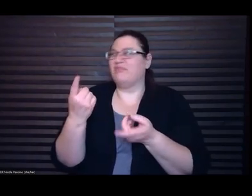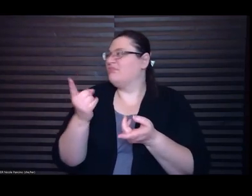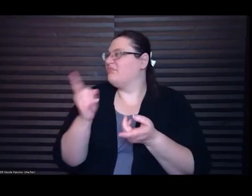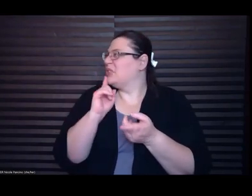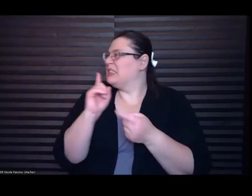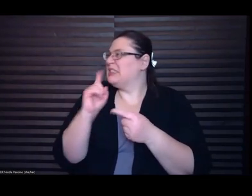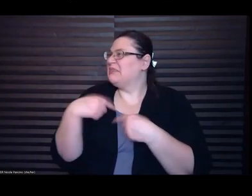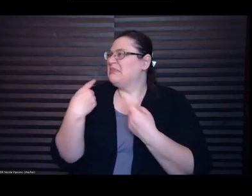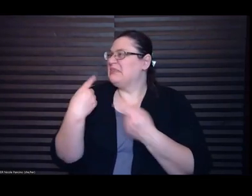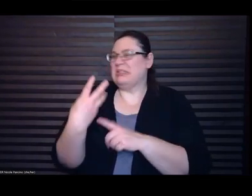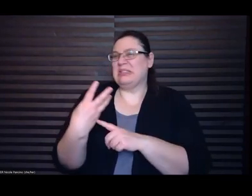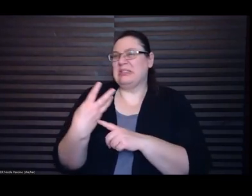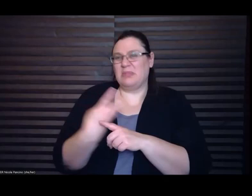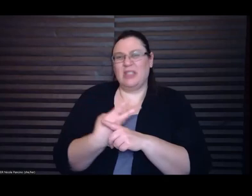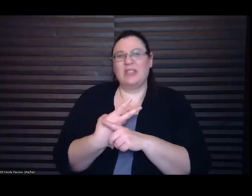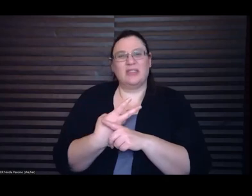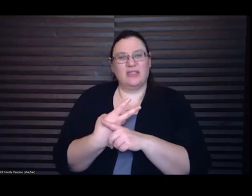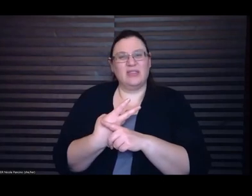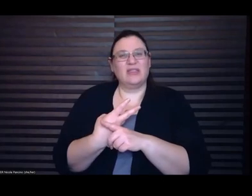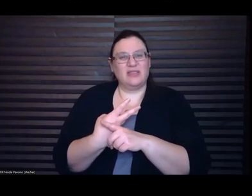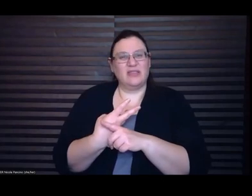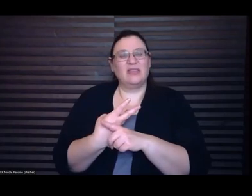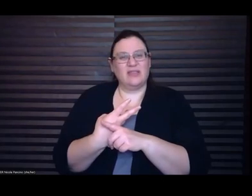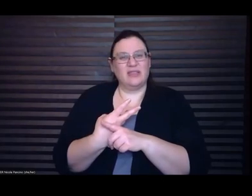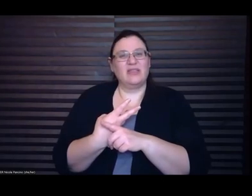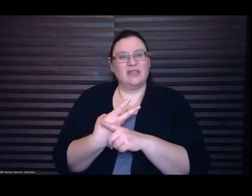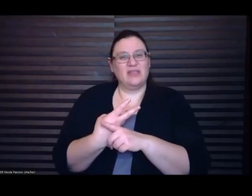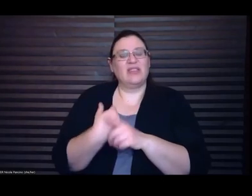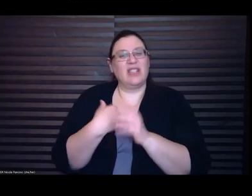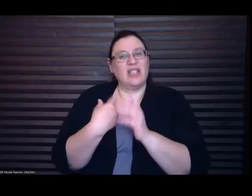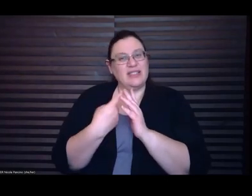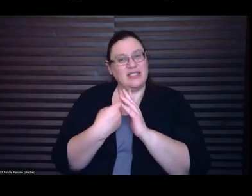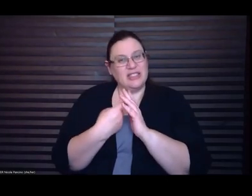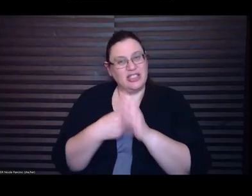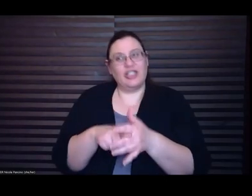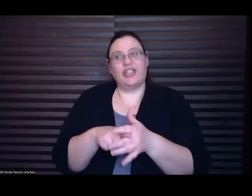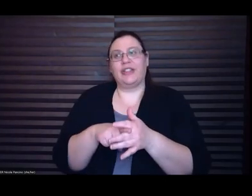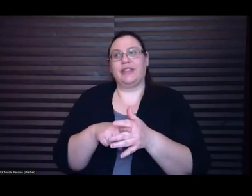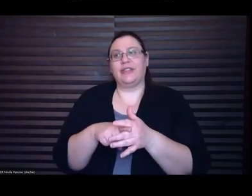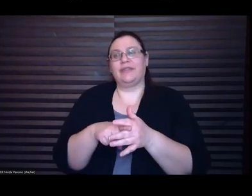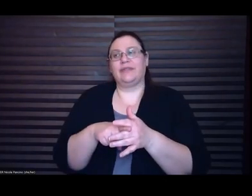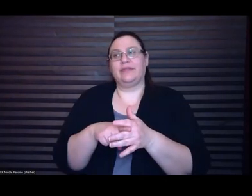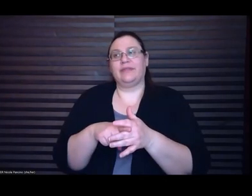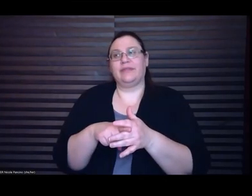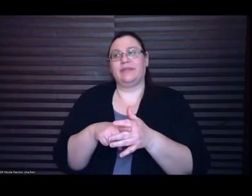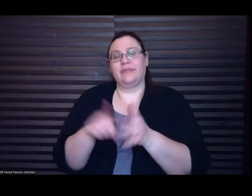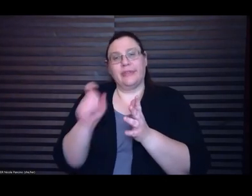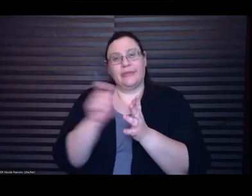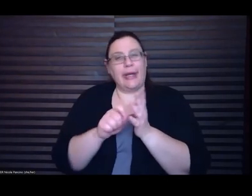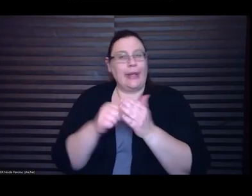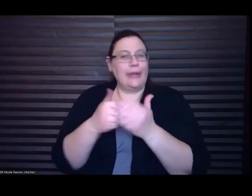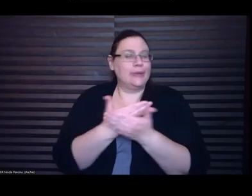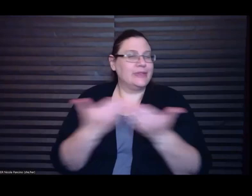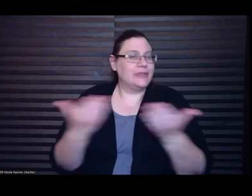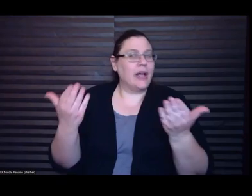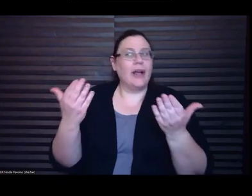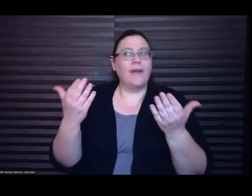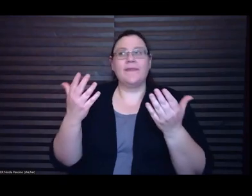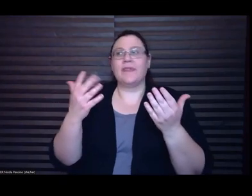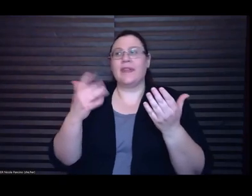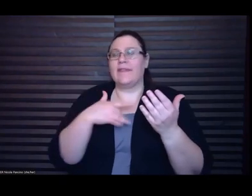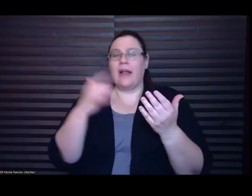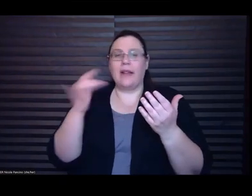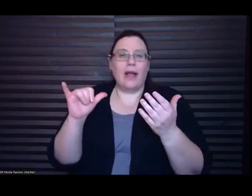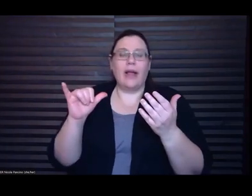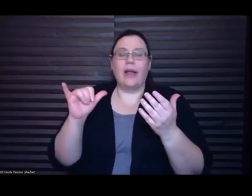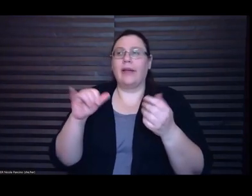you know writing new stuff that felt you know it felt like there was some energy and urgency too um and